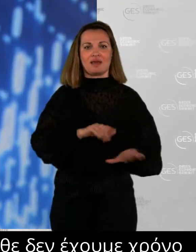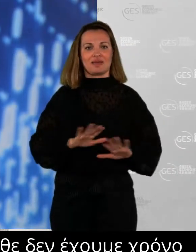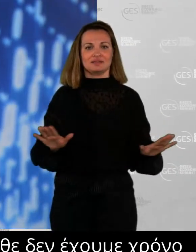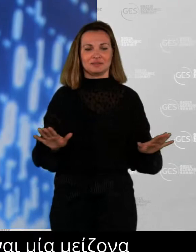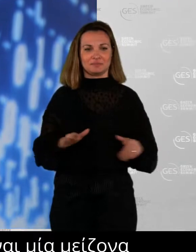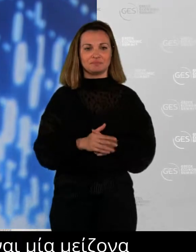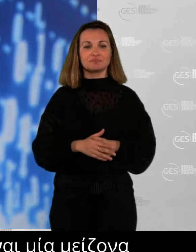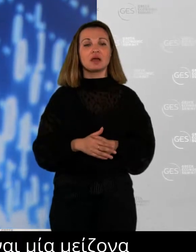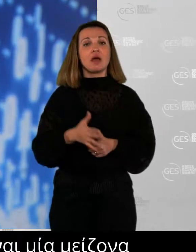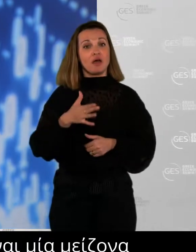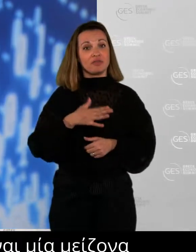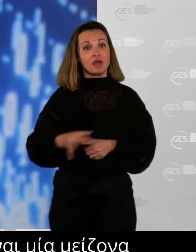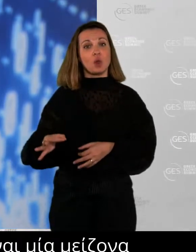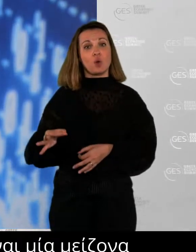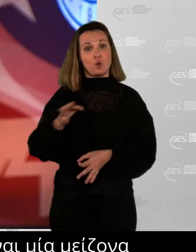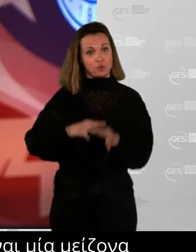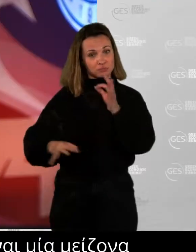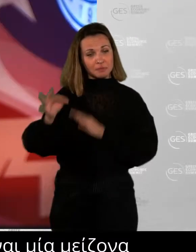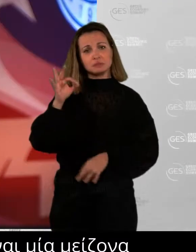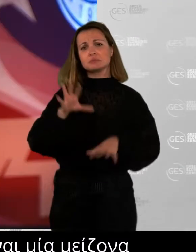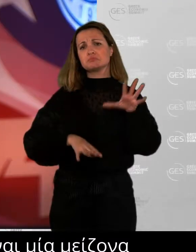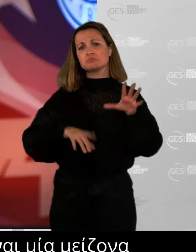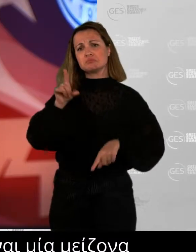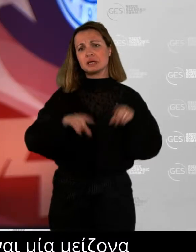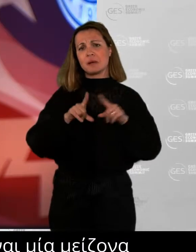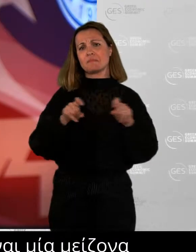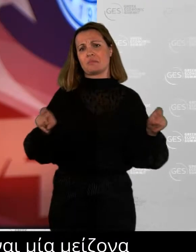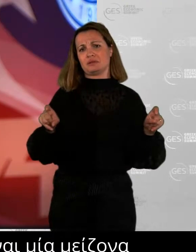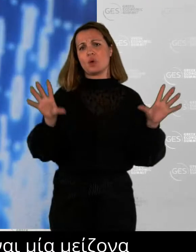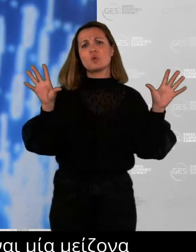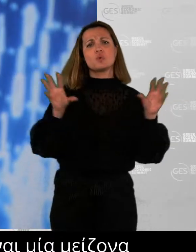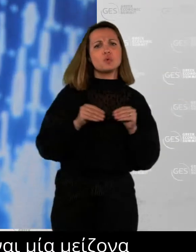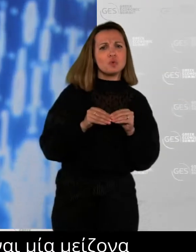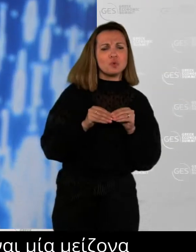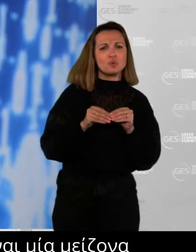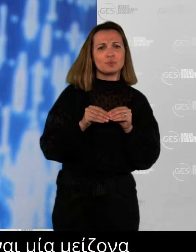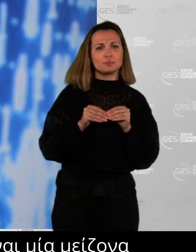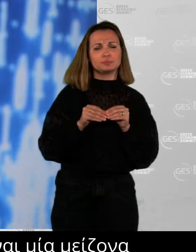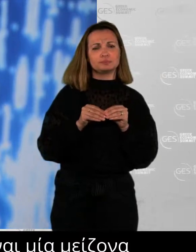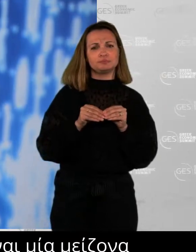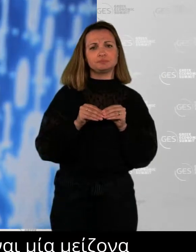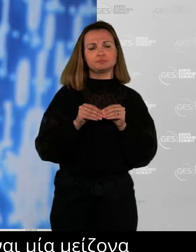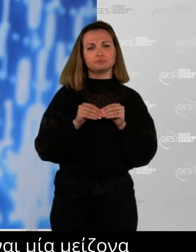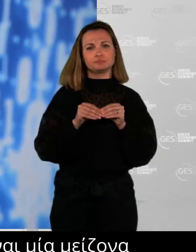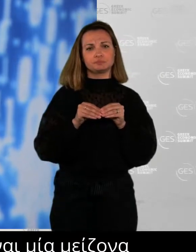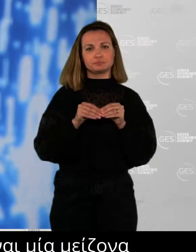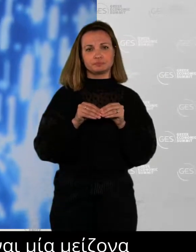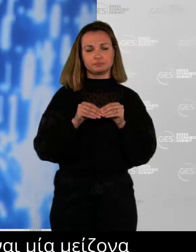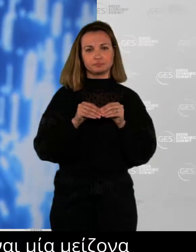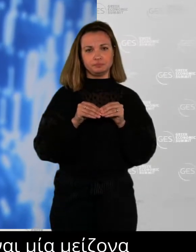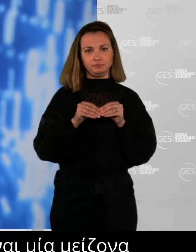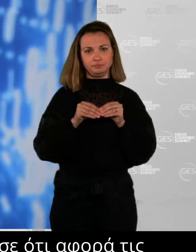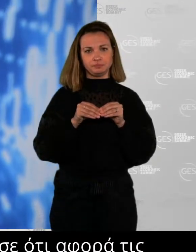about the main, the biggest and the most severe challenges that any organization has in this journey to